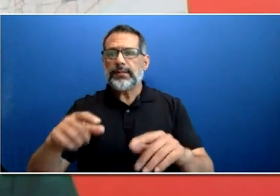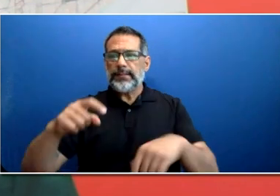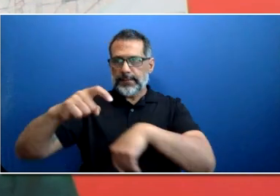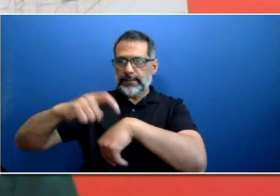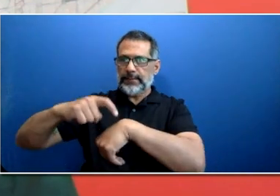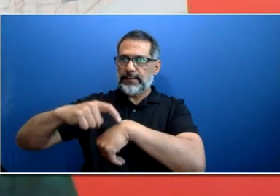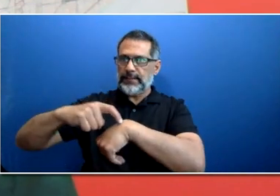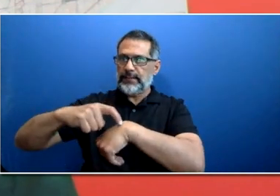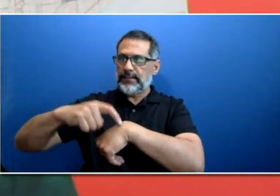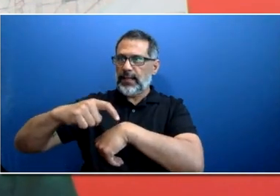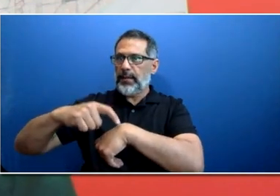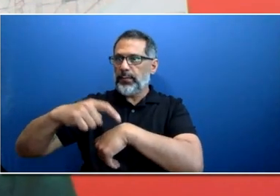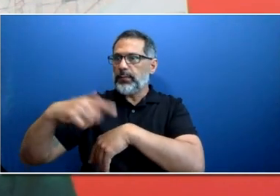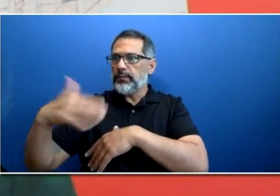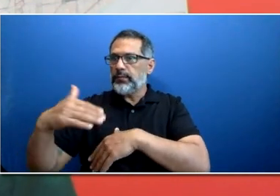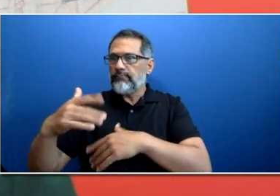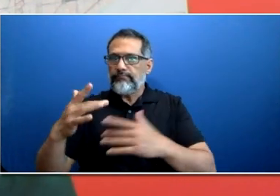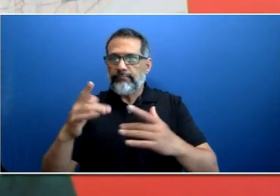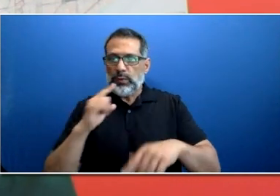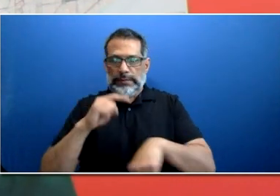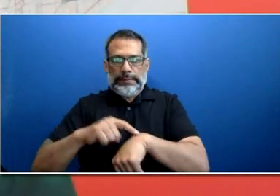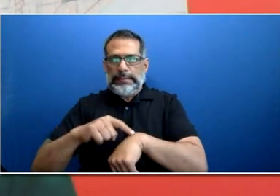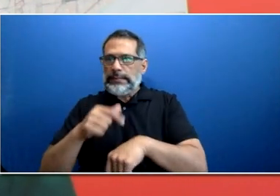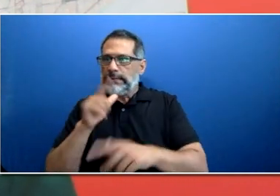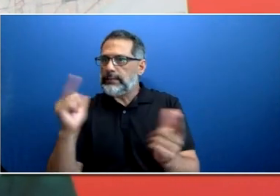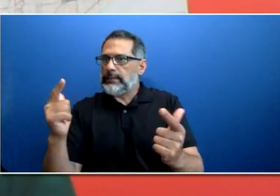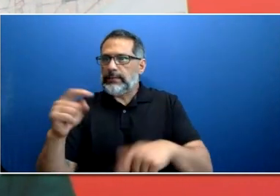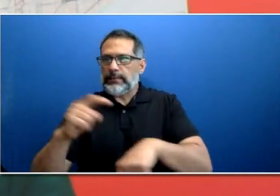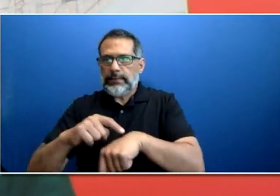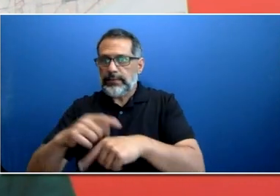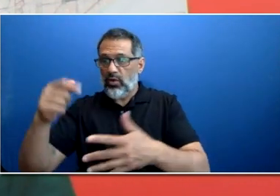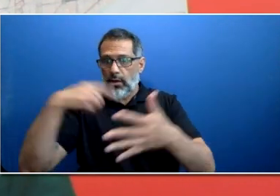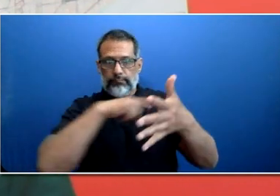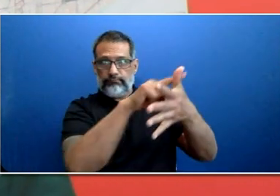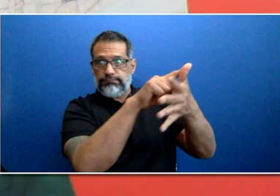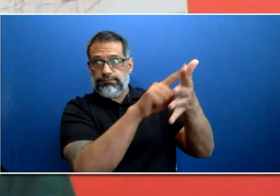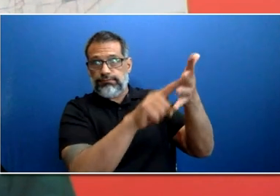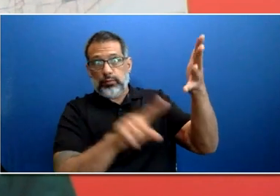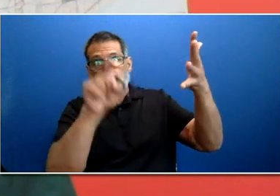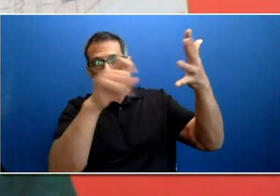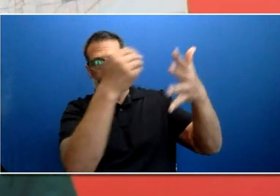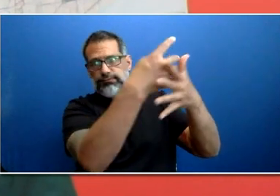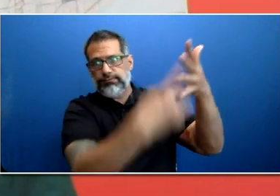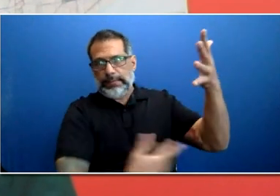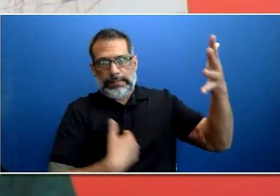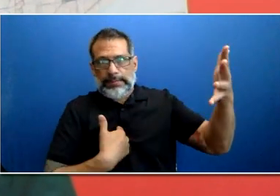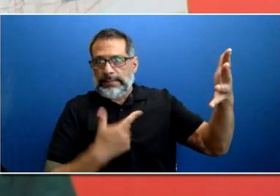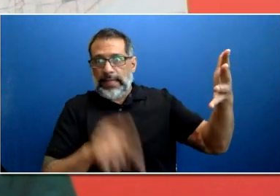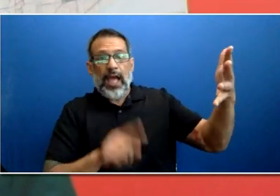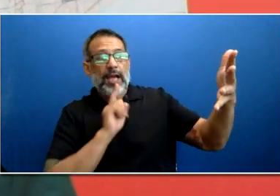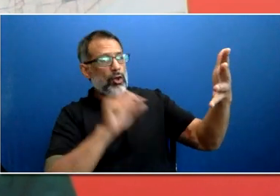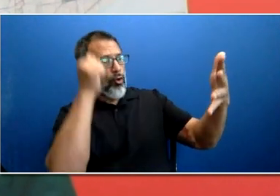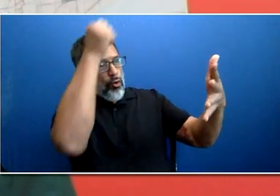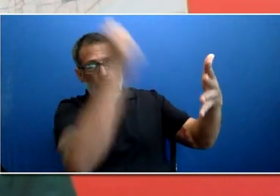But there are those mechanisms that we mentioned on how to reach us if you have anything that comes up. So,